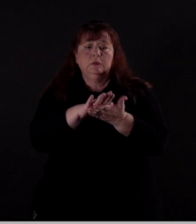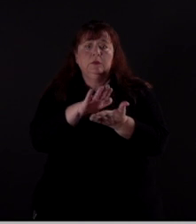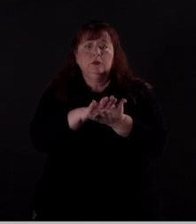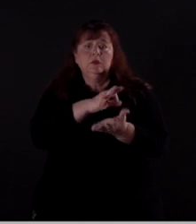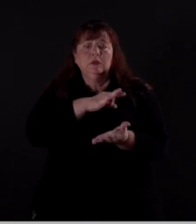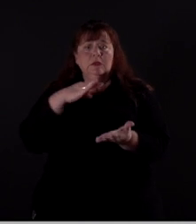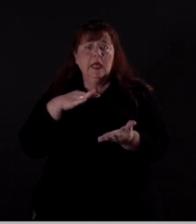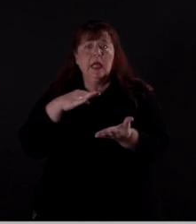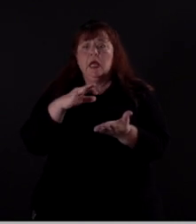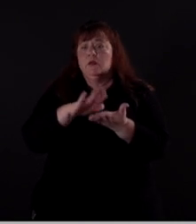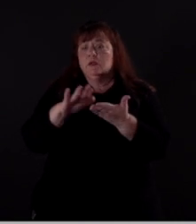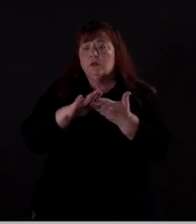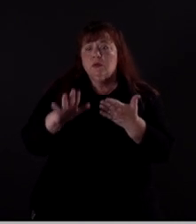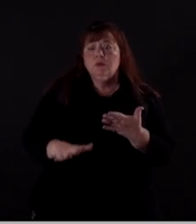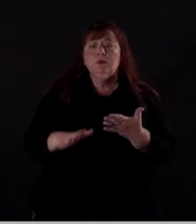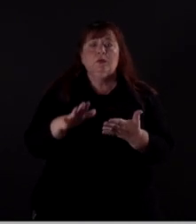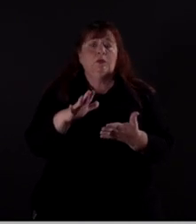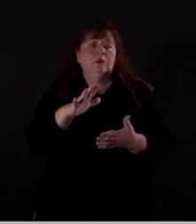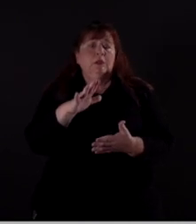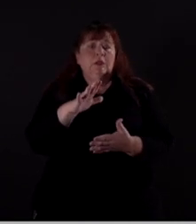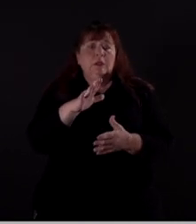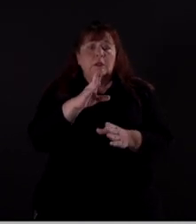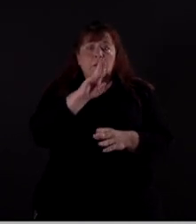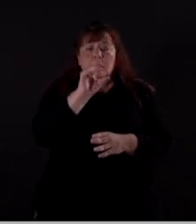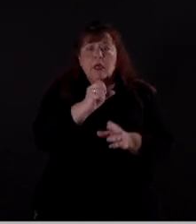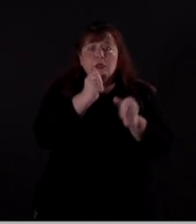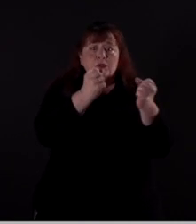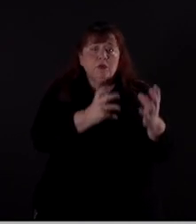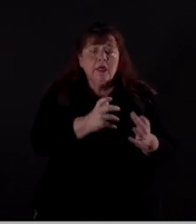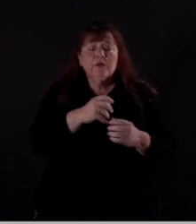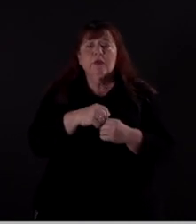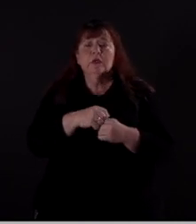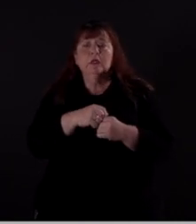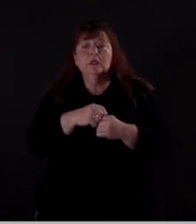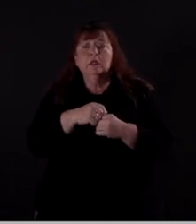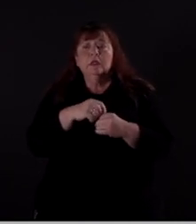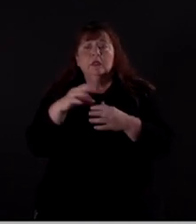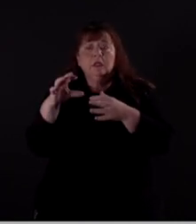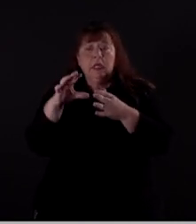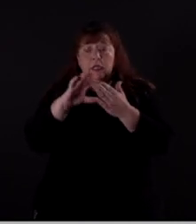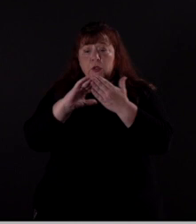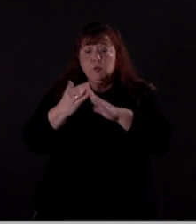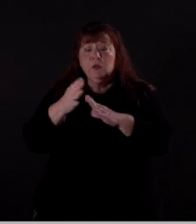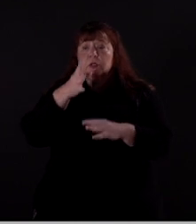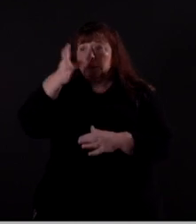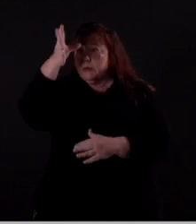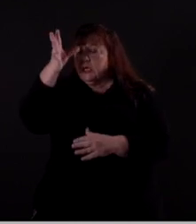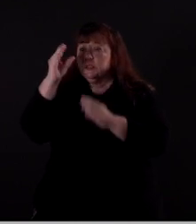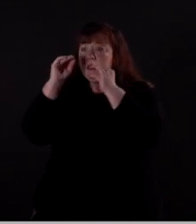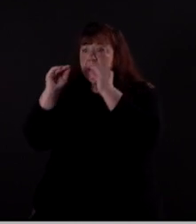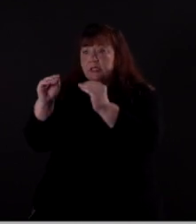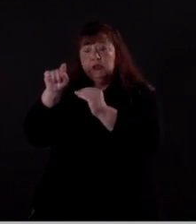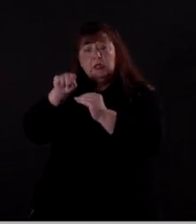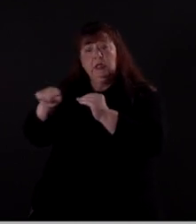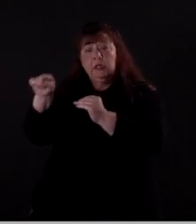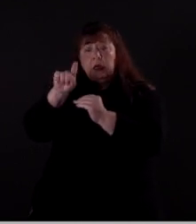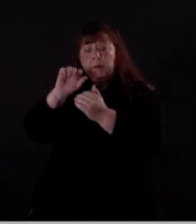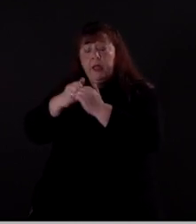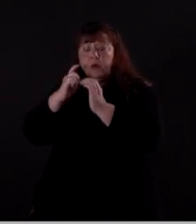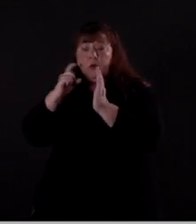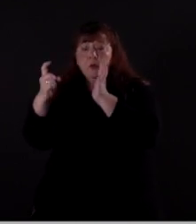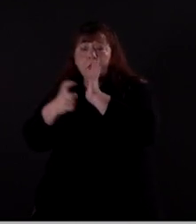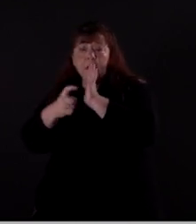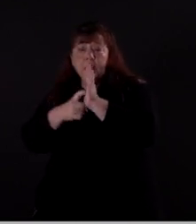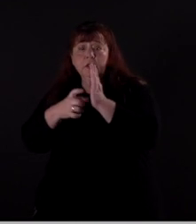or custodian, in best practices surrounding school safety, and then the community and parents, and really teaching them how to recognize